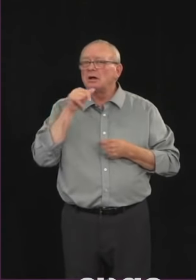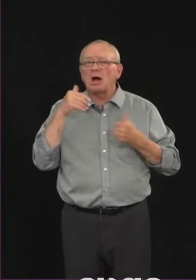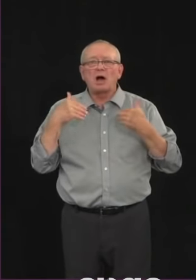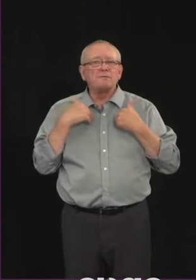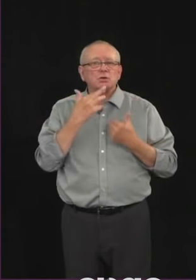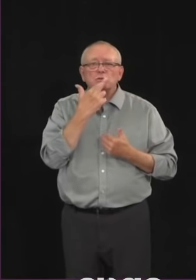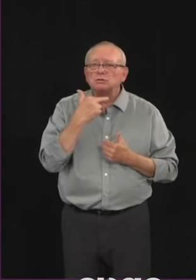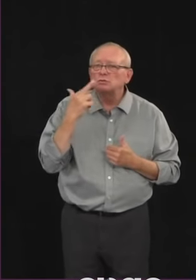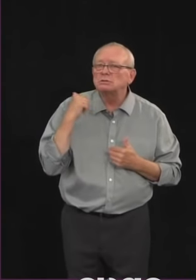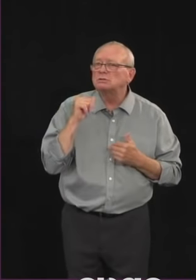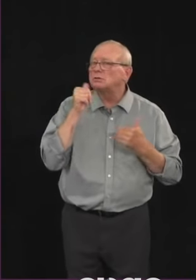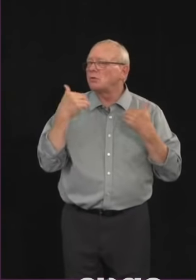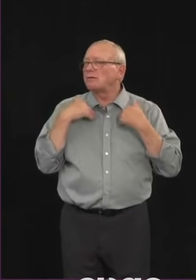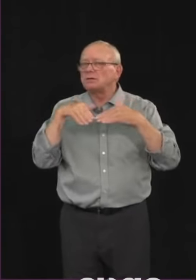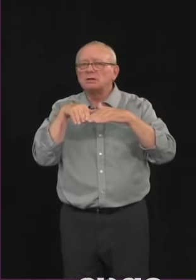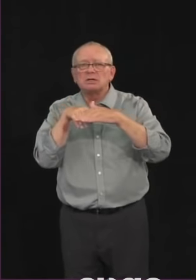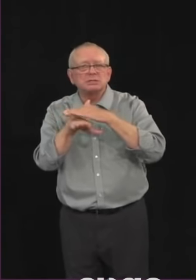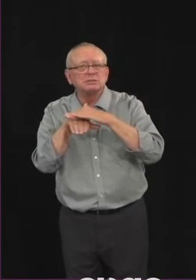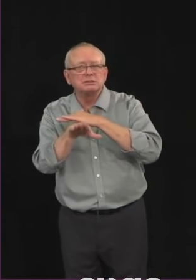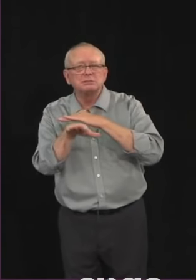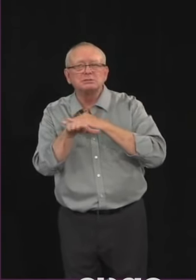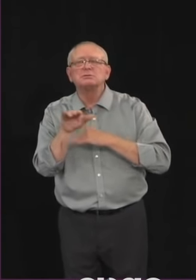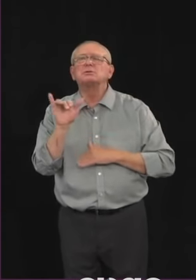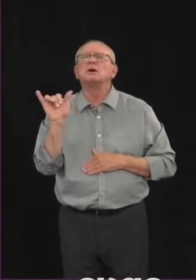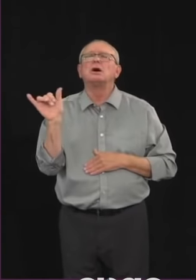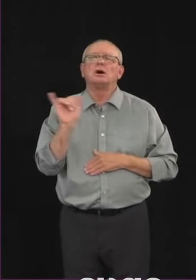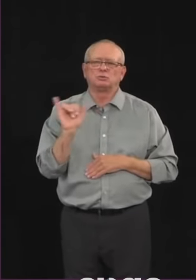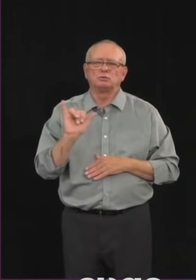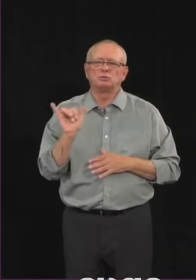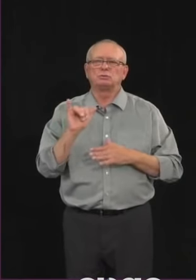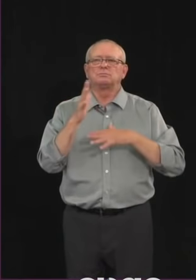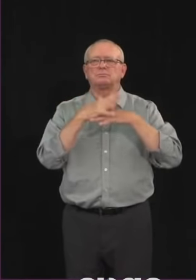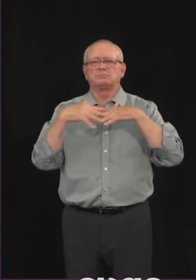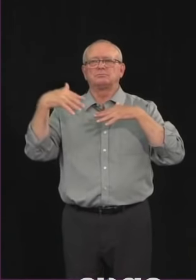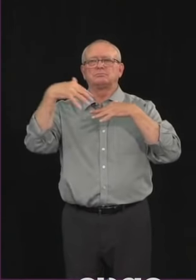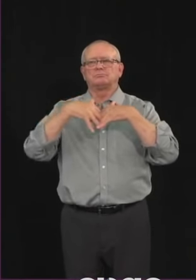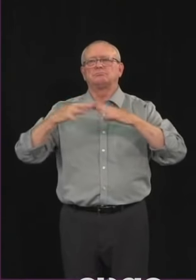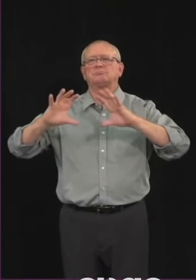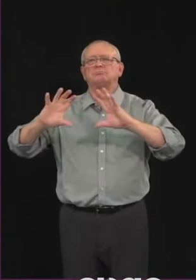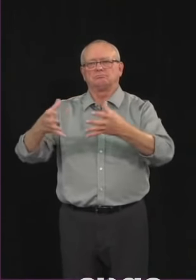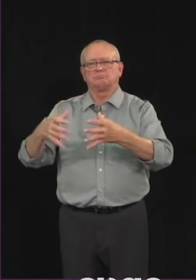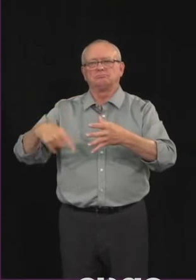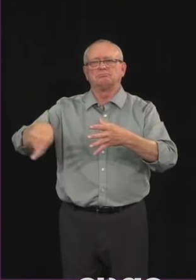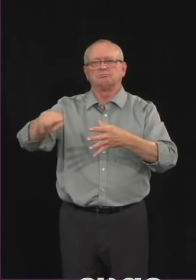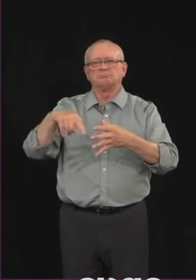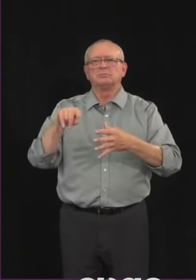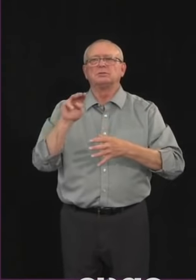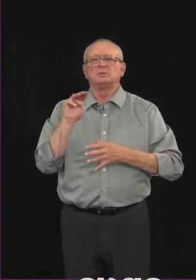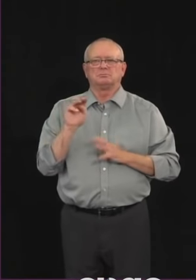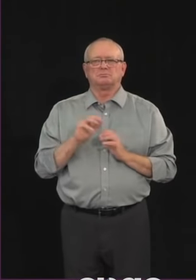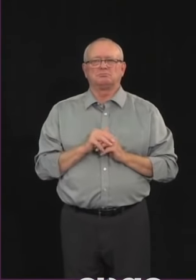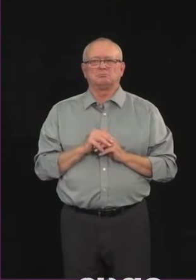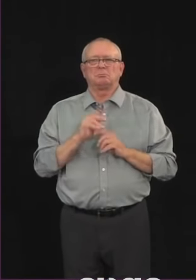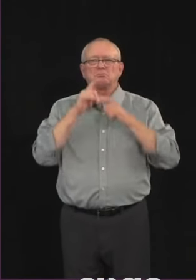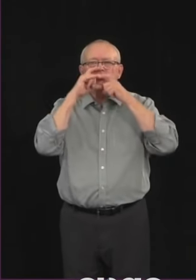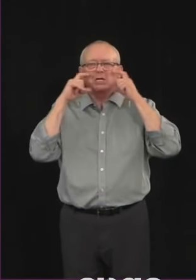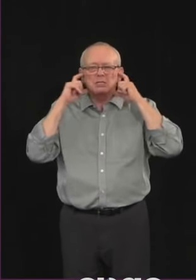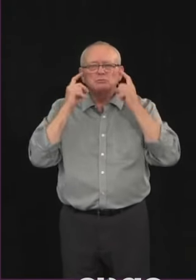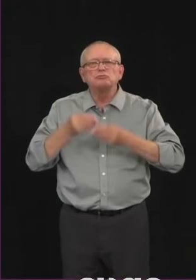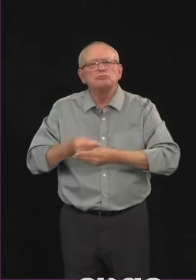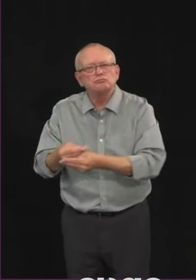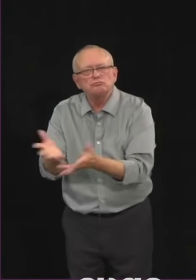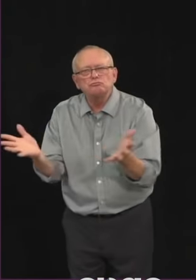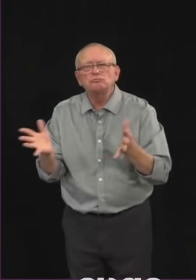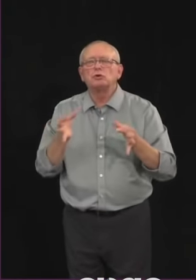communities and Métis settlements as well. We're providing masks to courthouses and libraries and we're providing 2